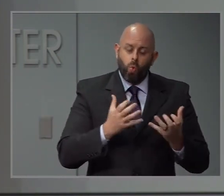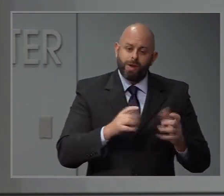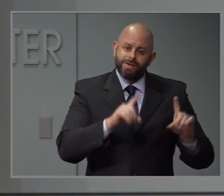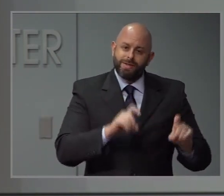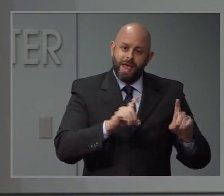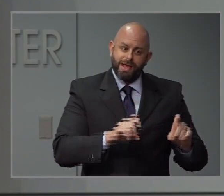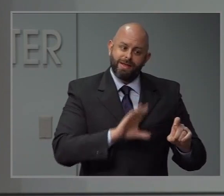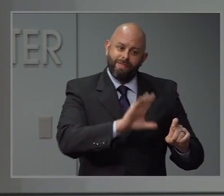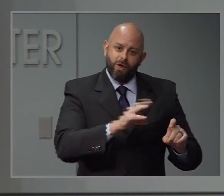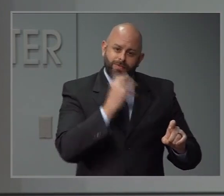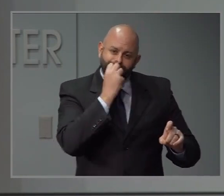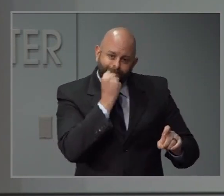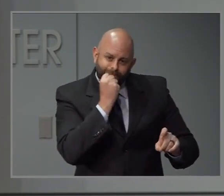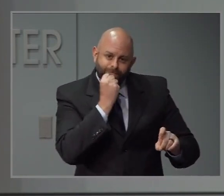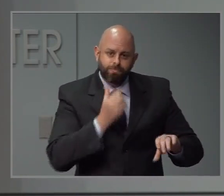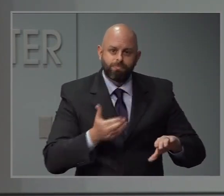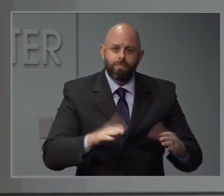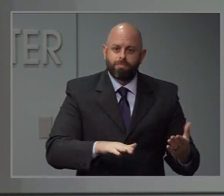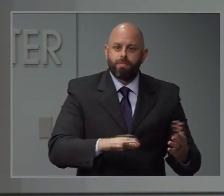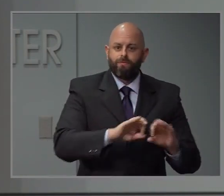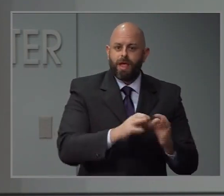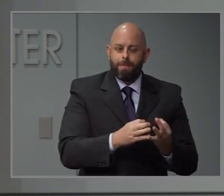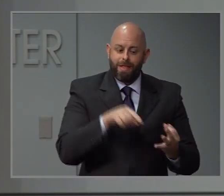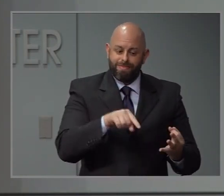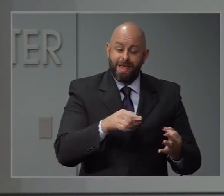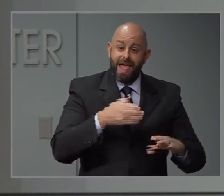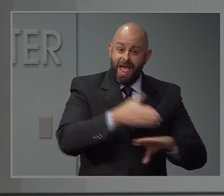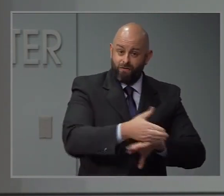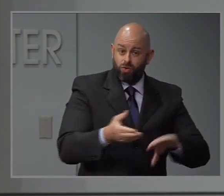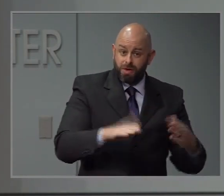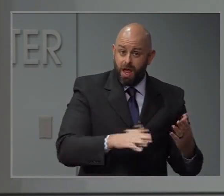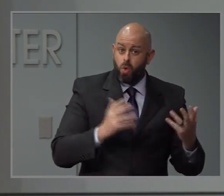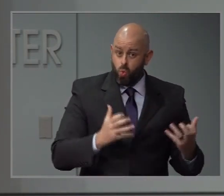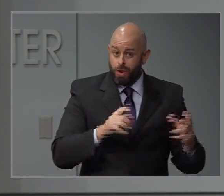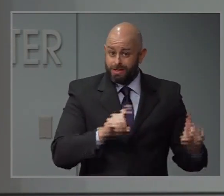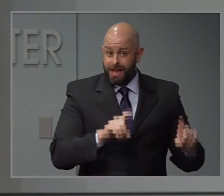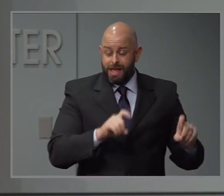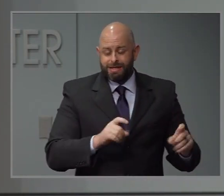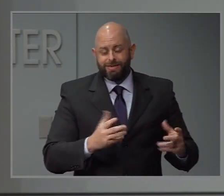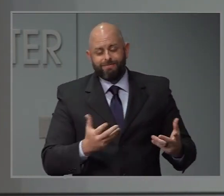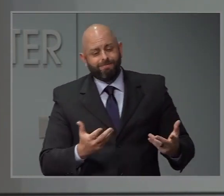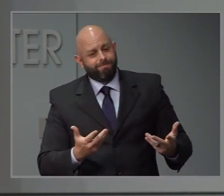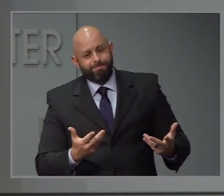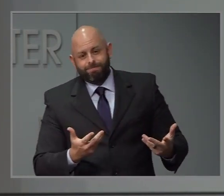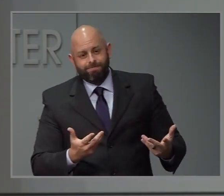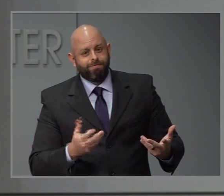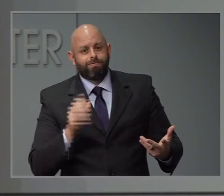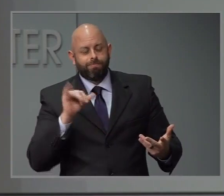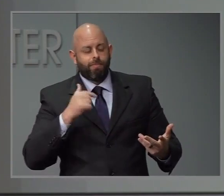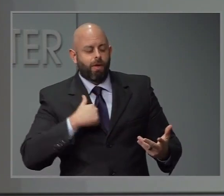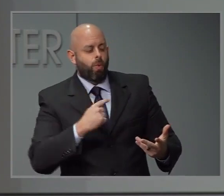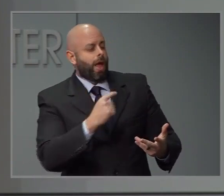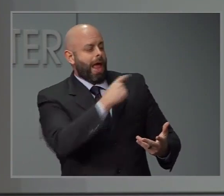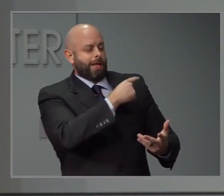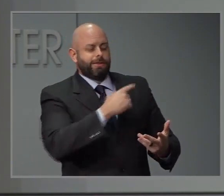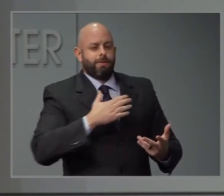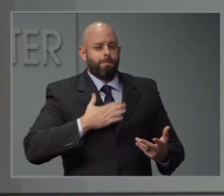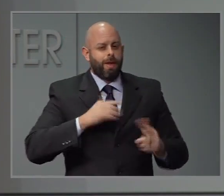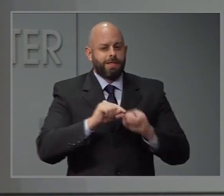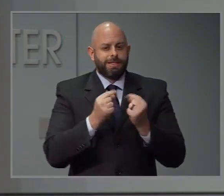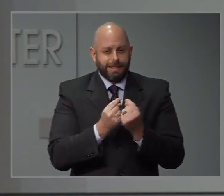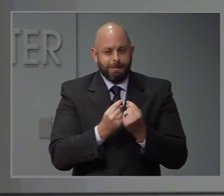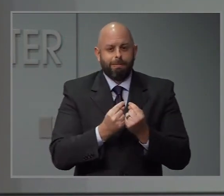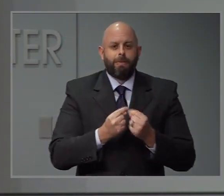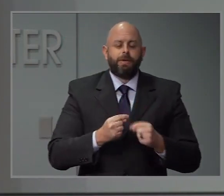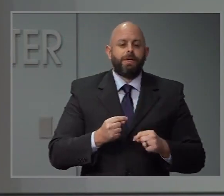for COVID-19 afterwards. I will go back and check with our medical examiner team to see if we've given